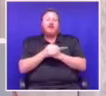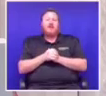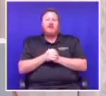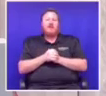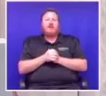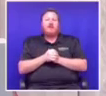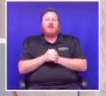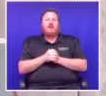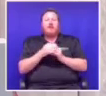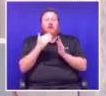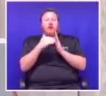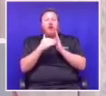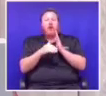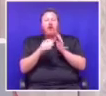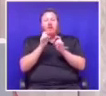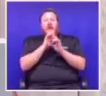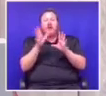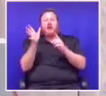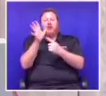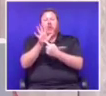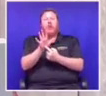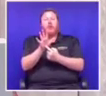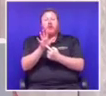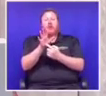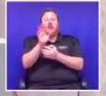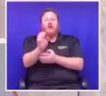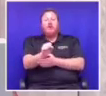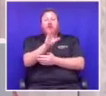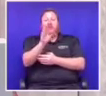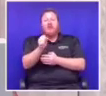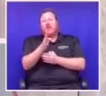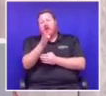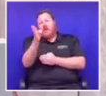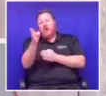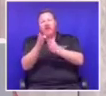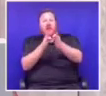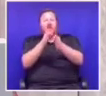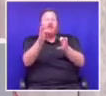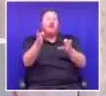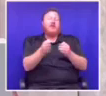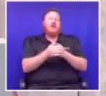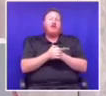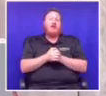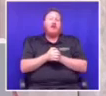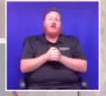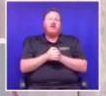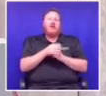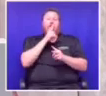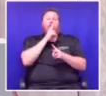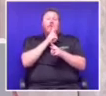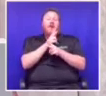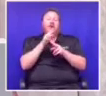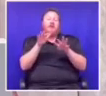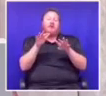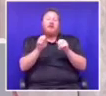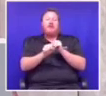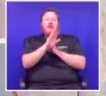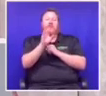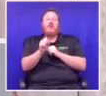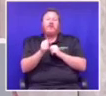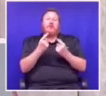clear program of where South Africa should go on the mandate of the people of South Africa